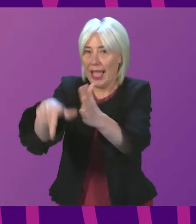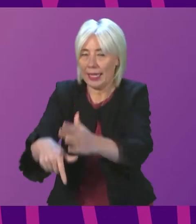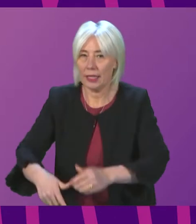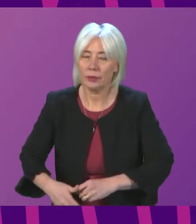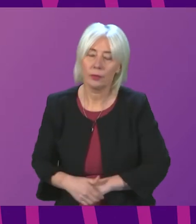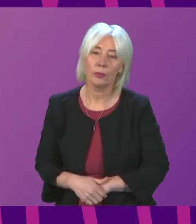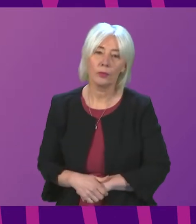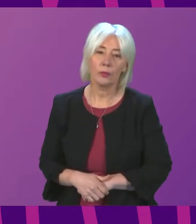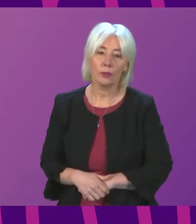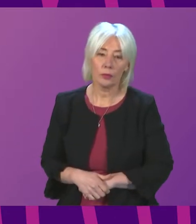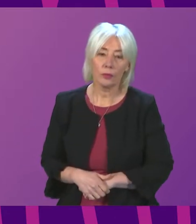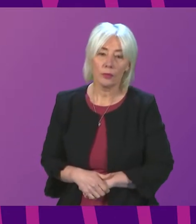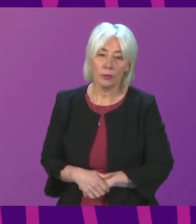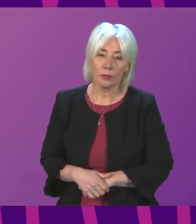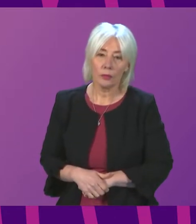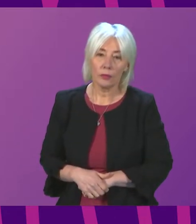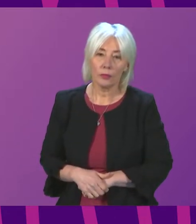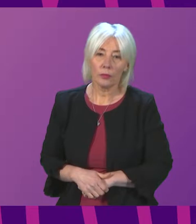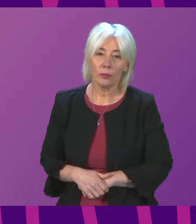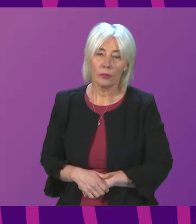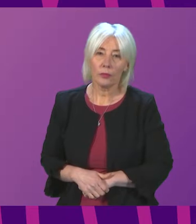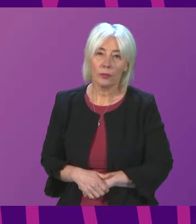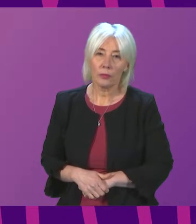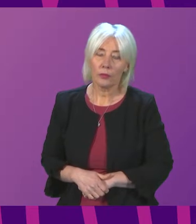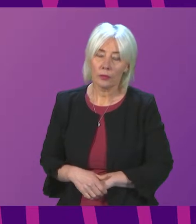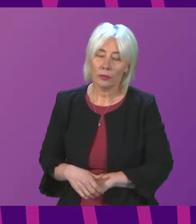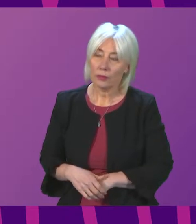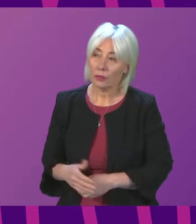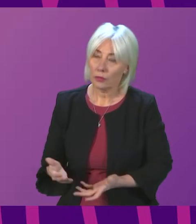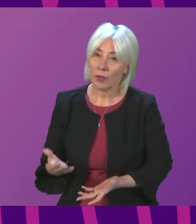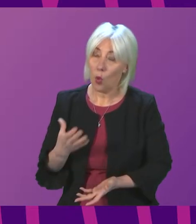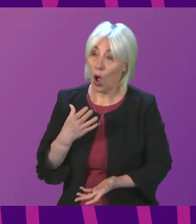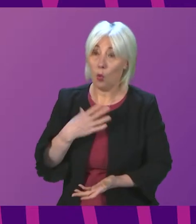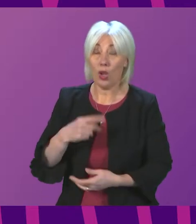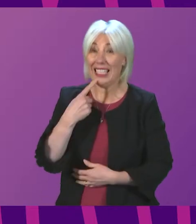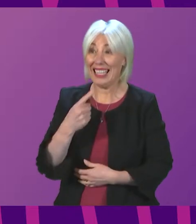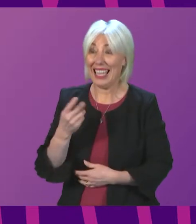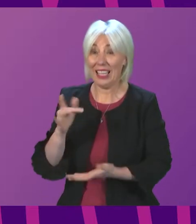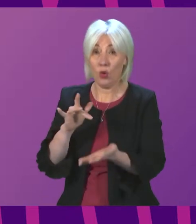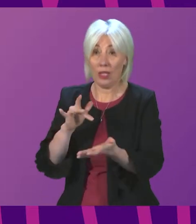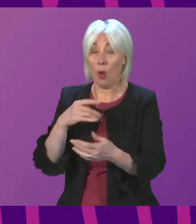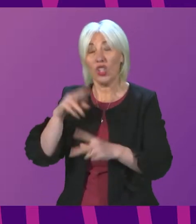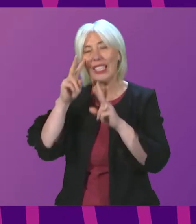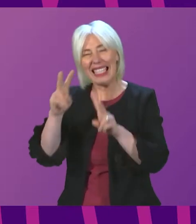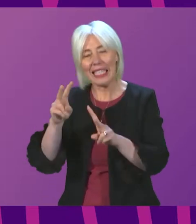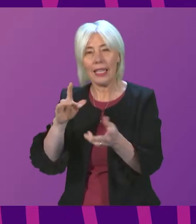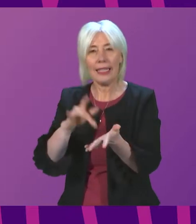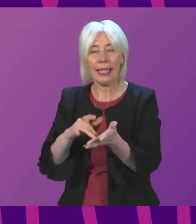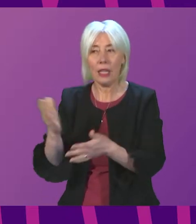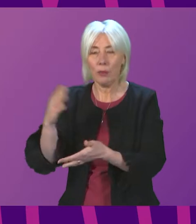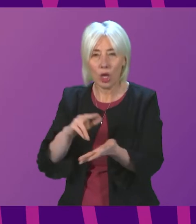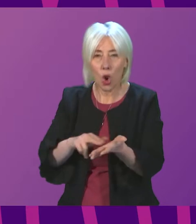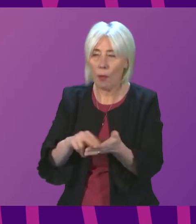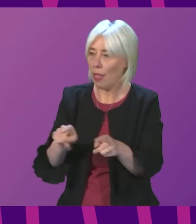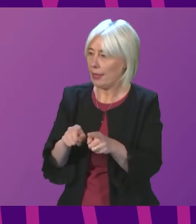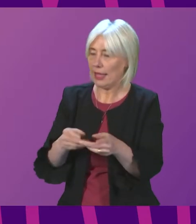The I want to see centres get back to normal as I want to see the economy and society generally